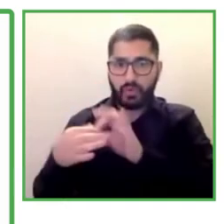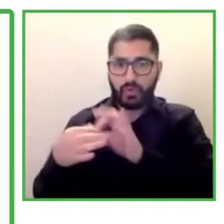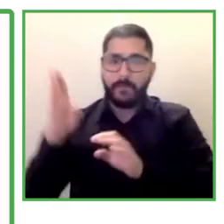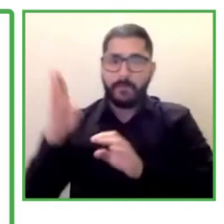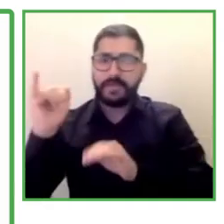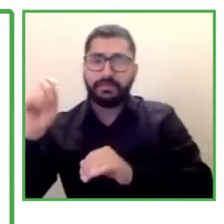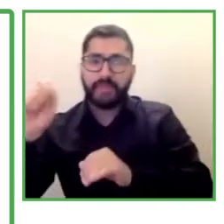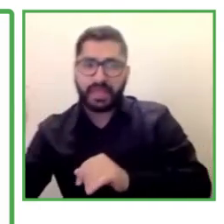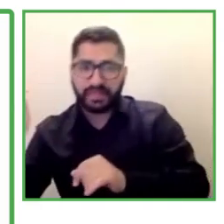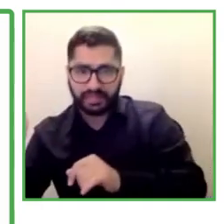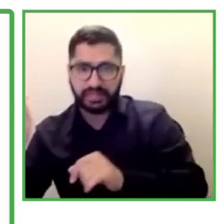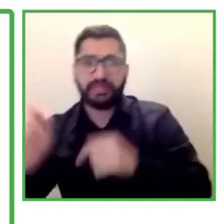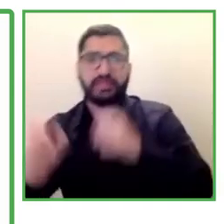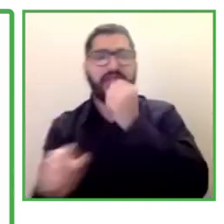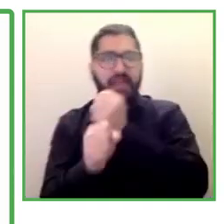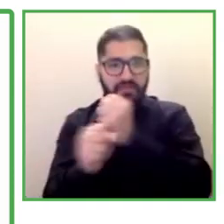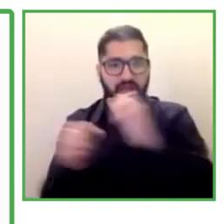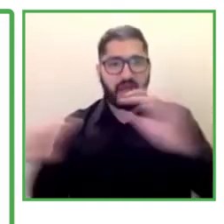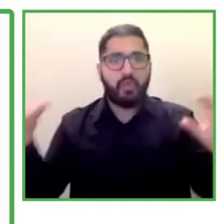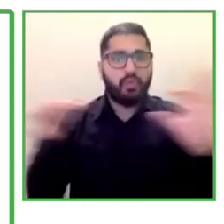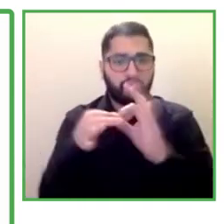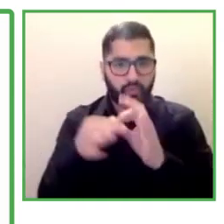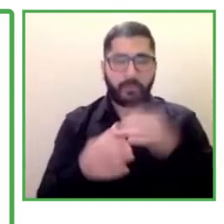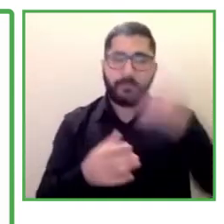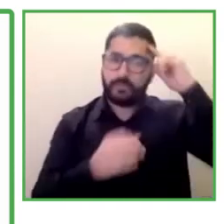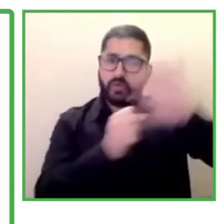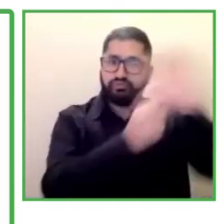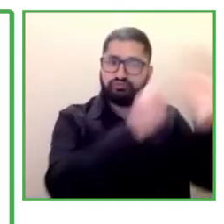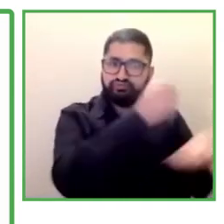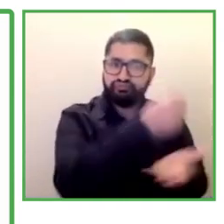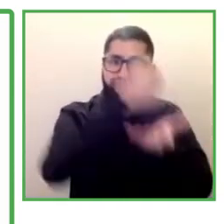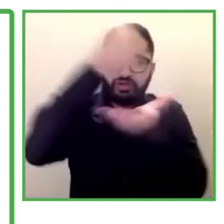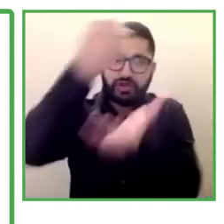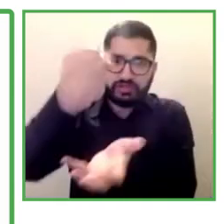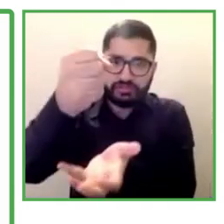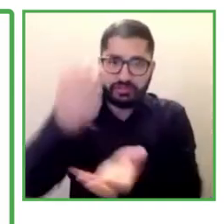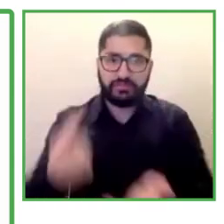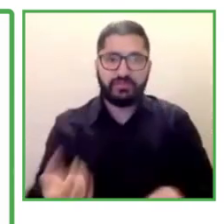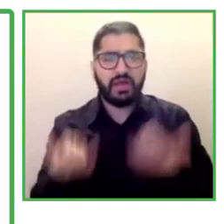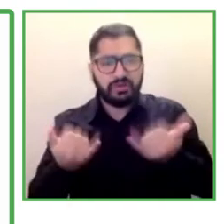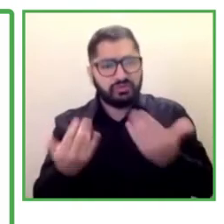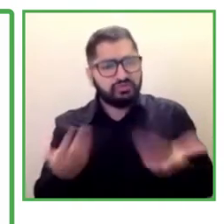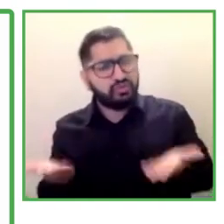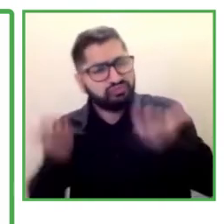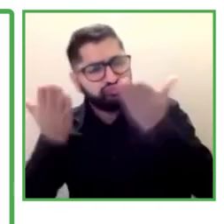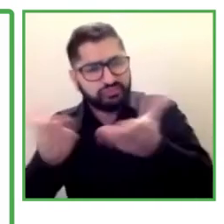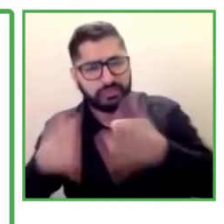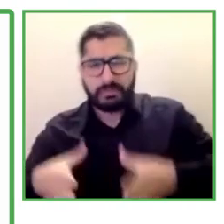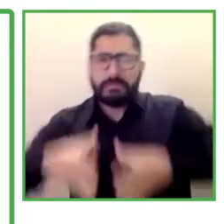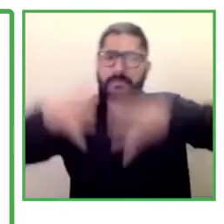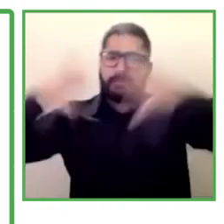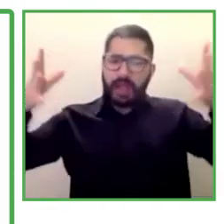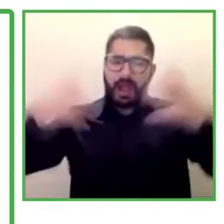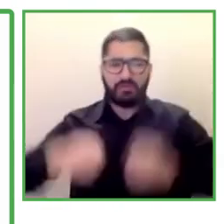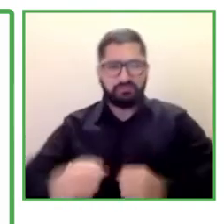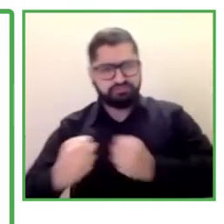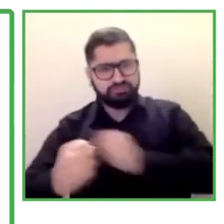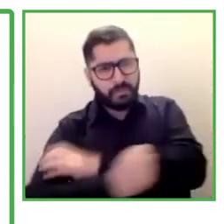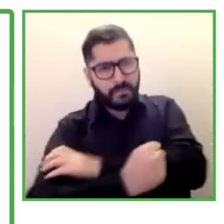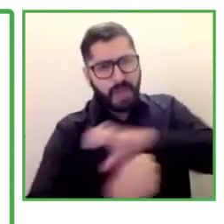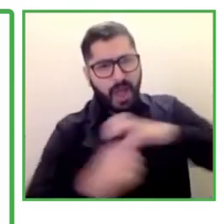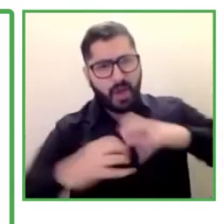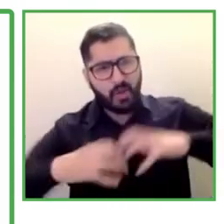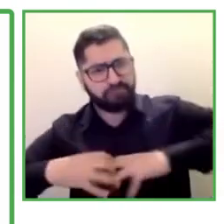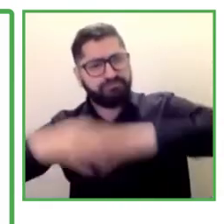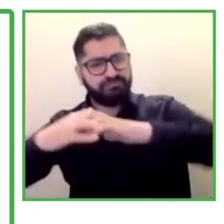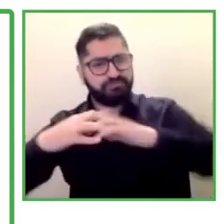Being part of this group gives us a big strength to be able to act as articulators in alliances